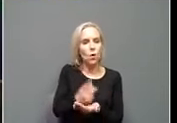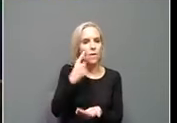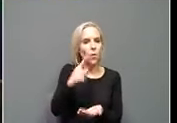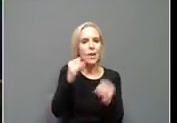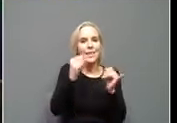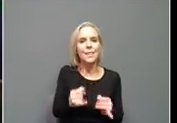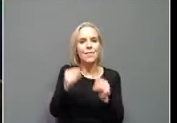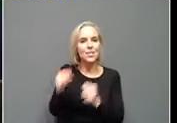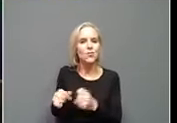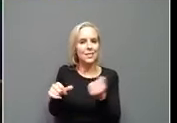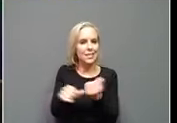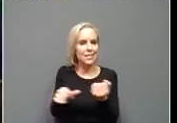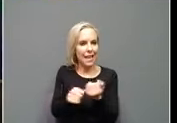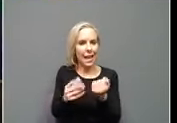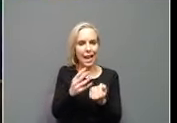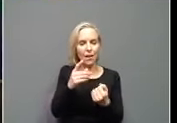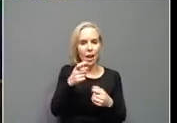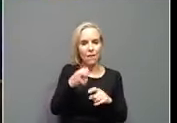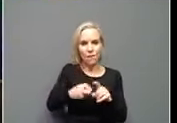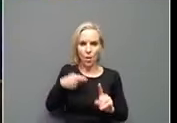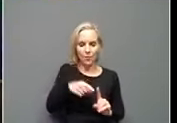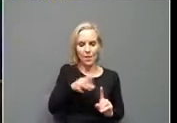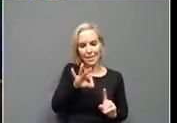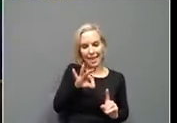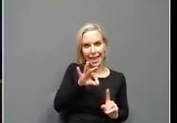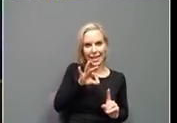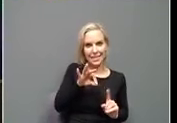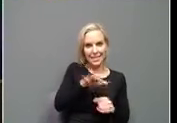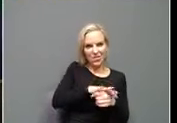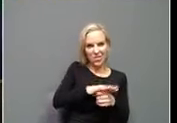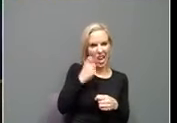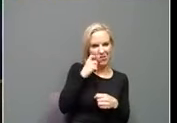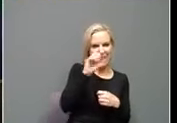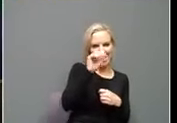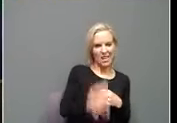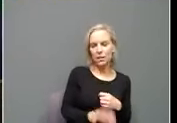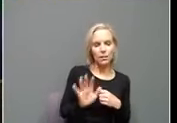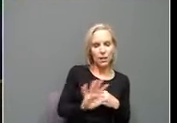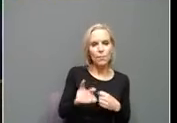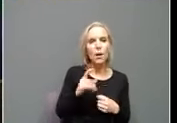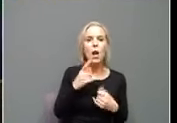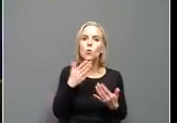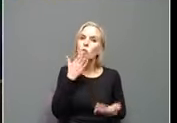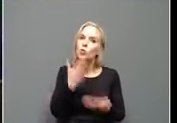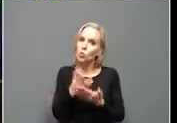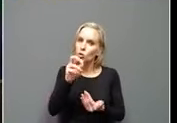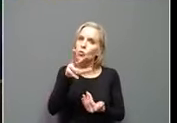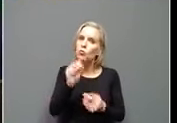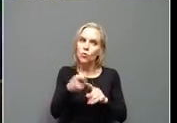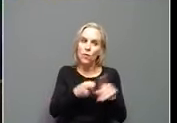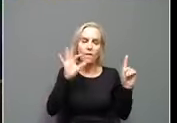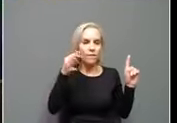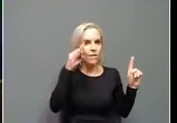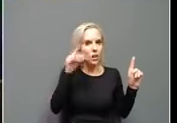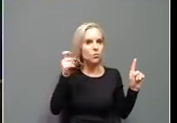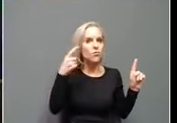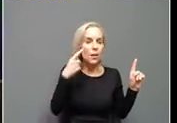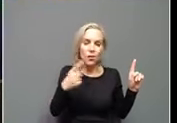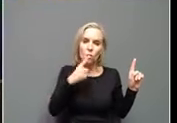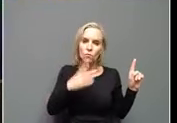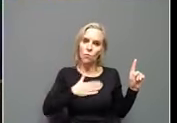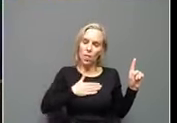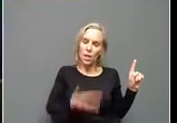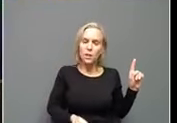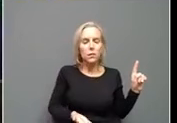assistance outside of the nine counties thus far approved. But a lot of good news from the federal government, um, their willingness to help,